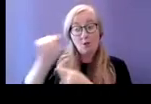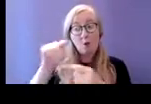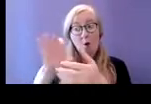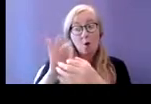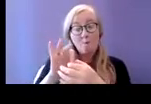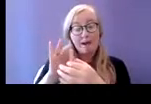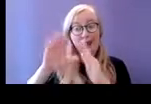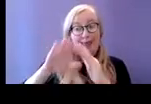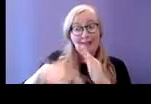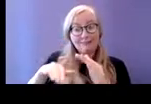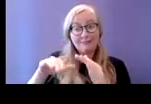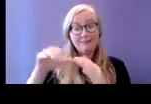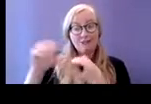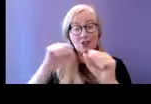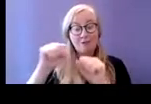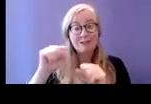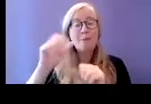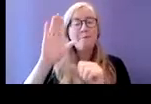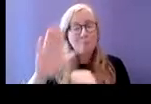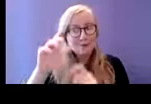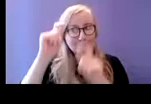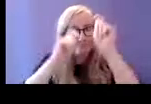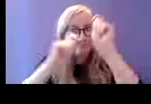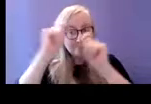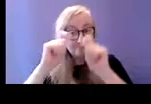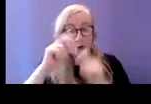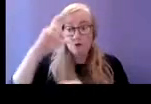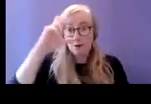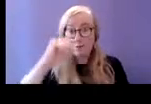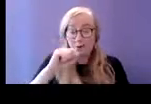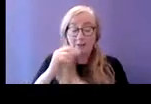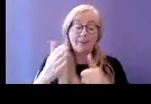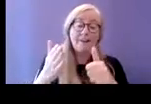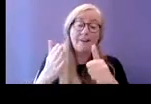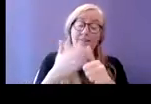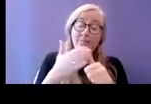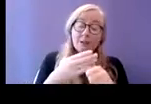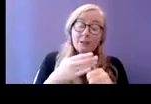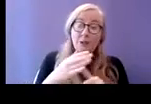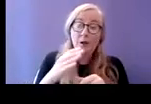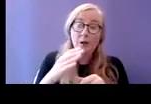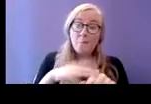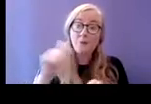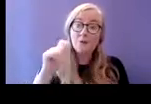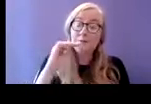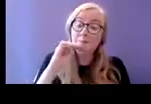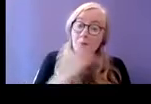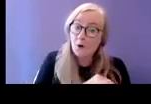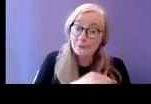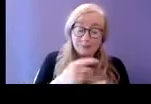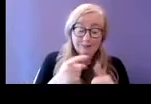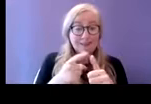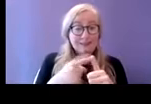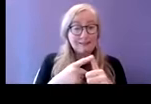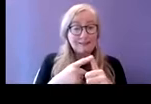first off I suppose the most striking thing for me was the overlap of experiences of people who are autistic and